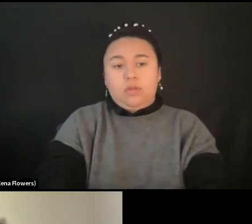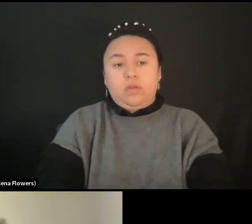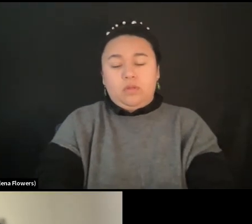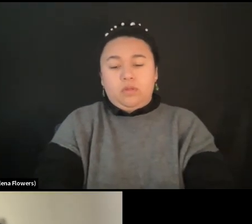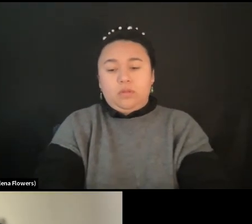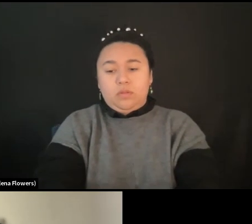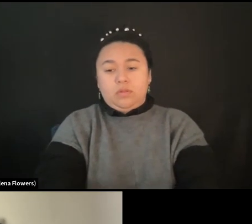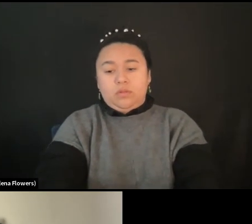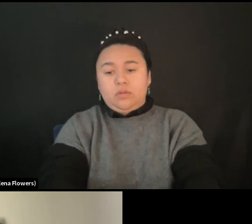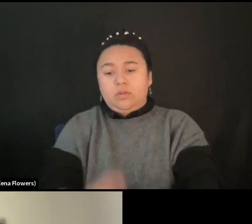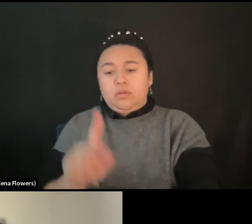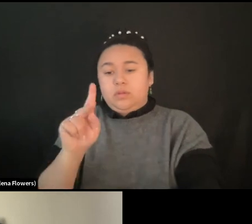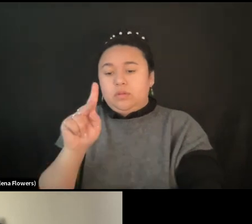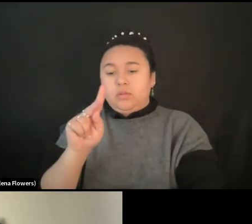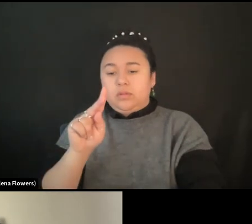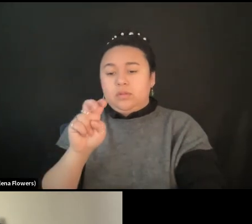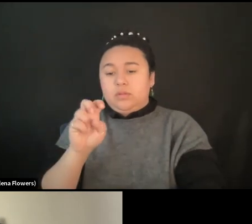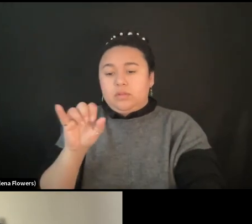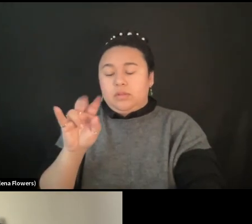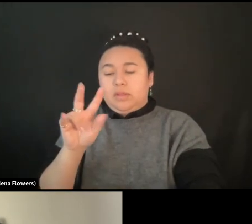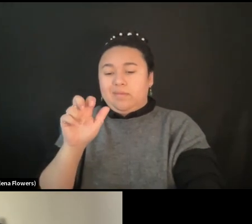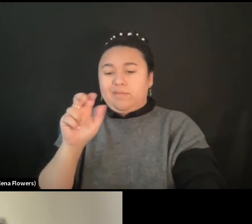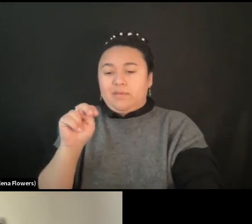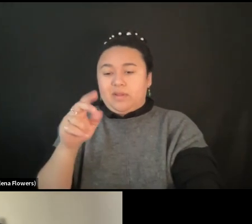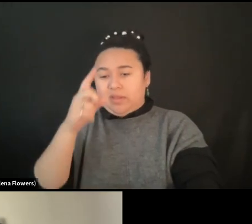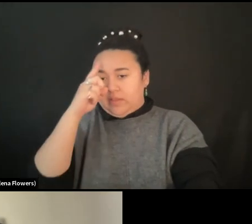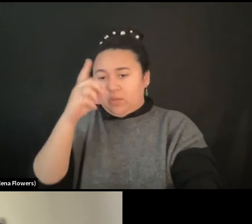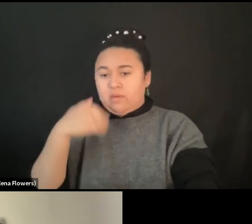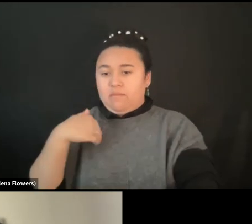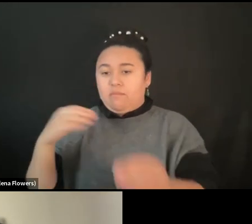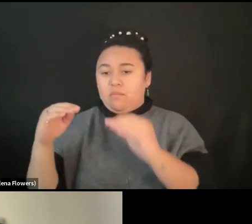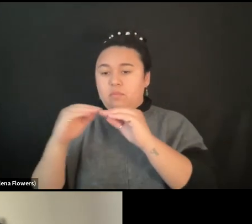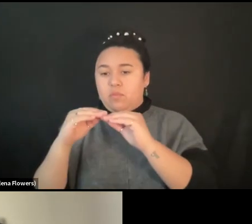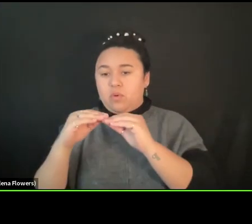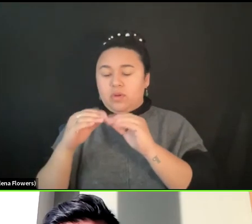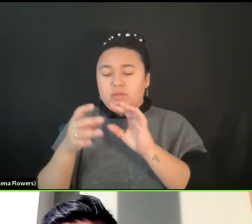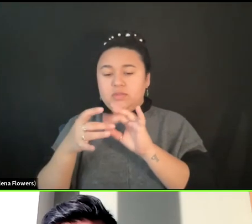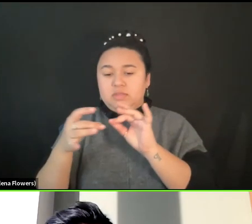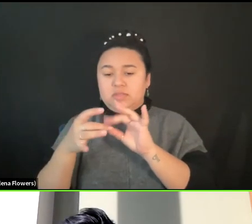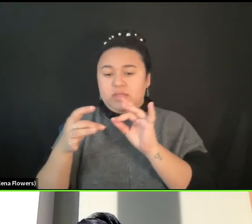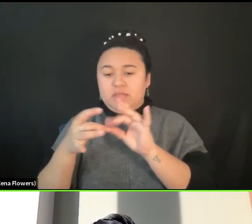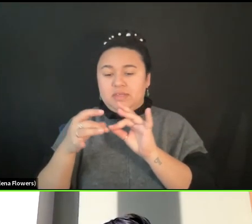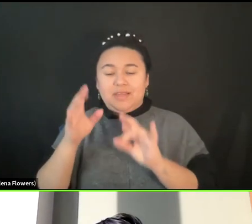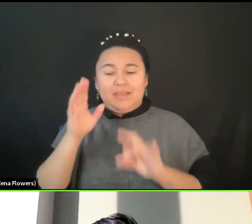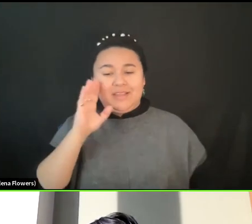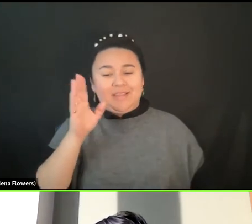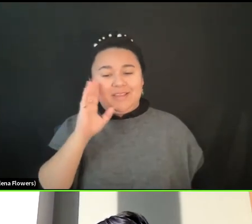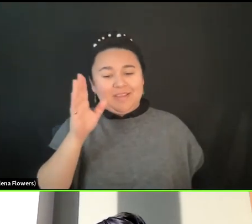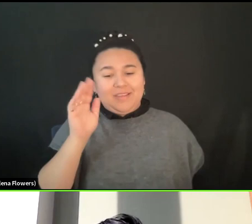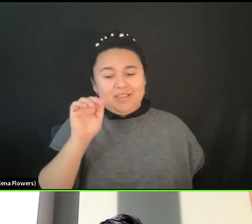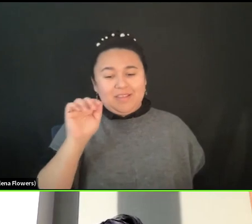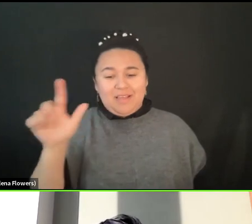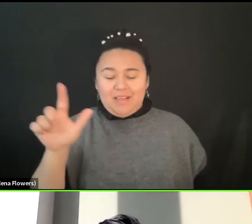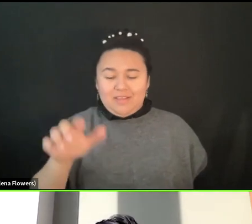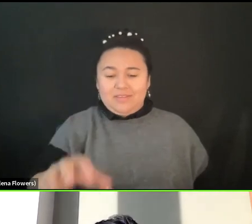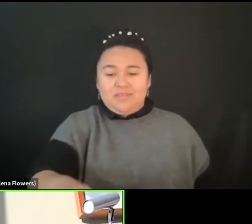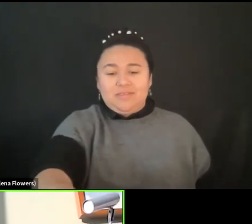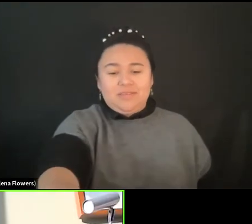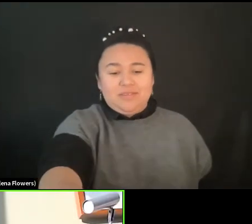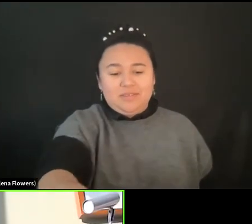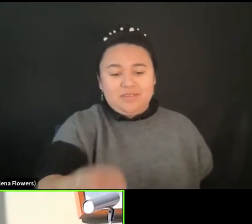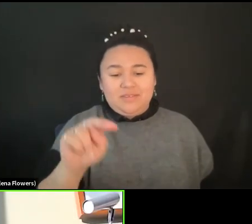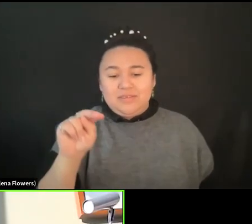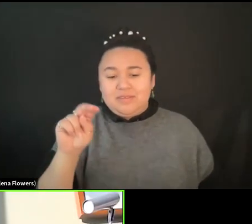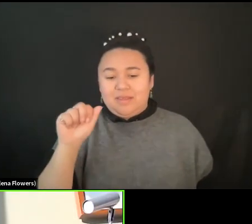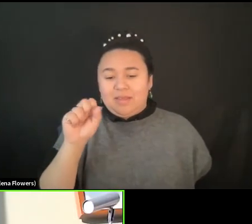Kayvan, I think you have more to say. I mean, it's woman, life, freedom. Hello, everyone. So I feel like I'm the